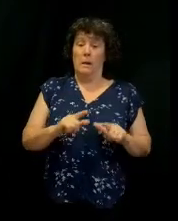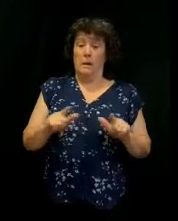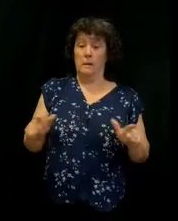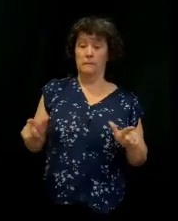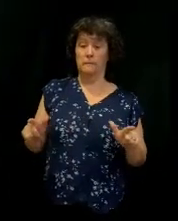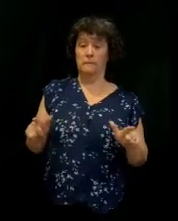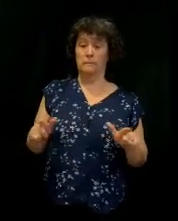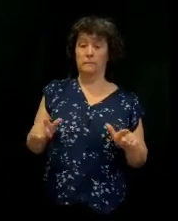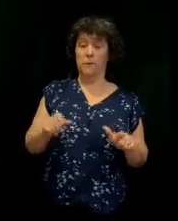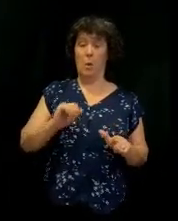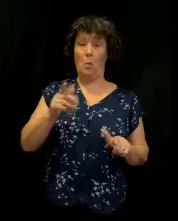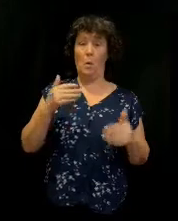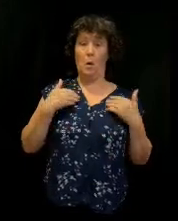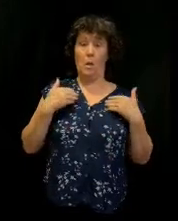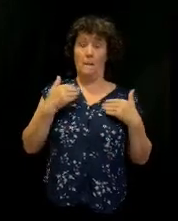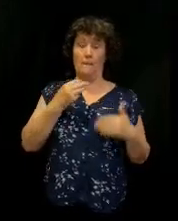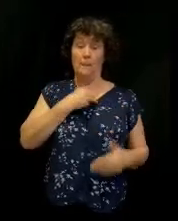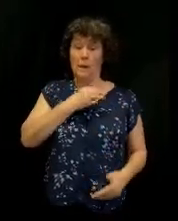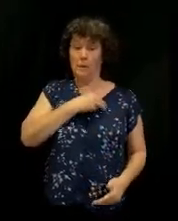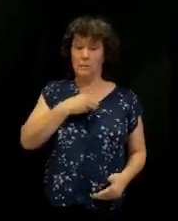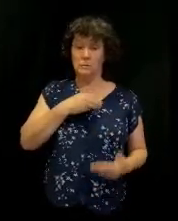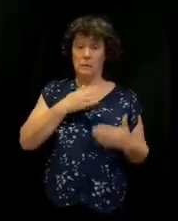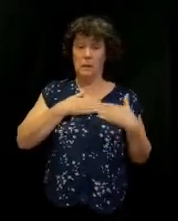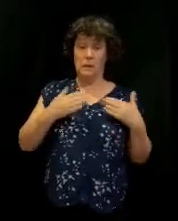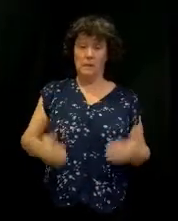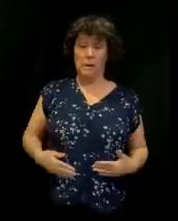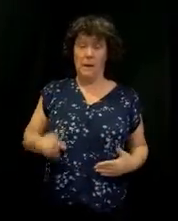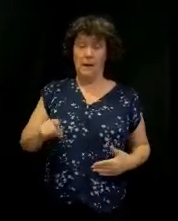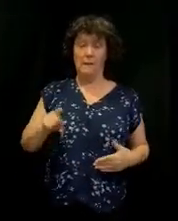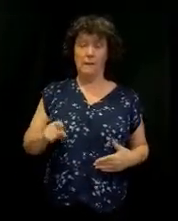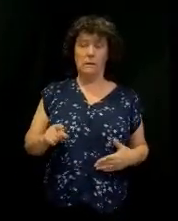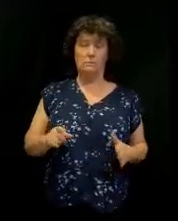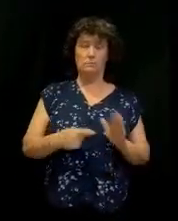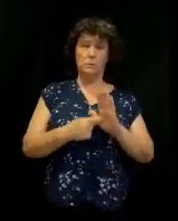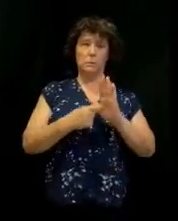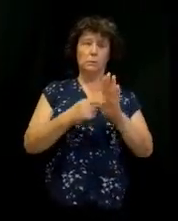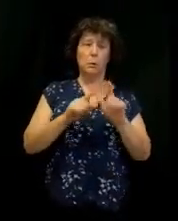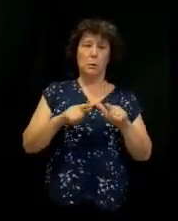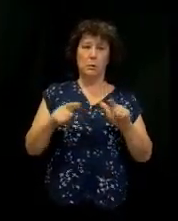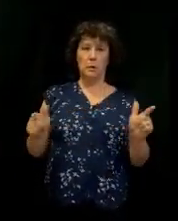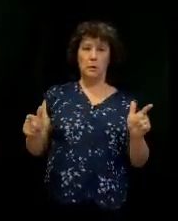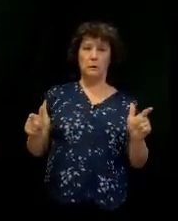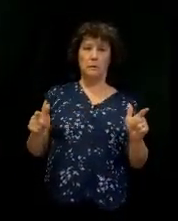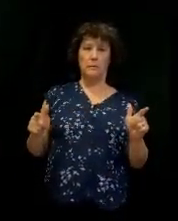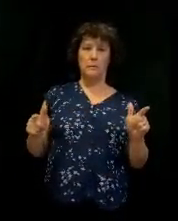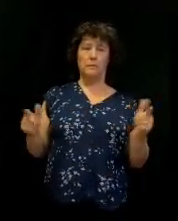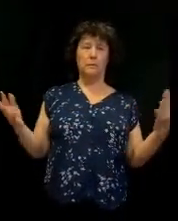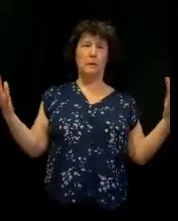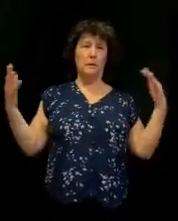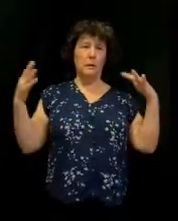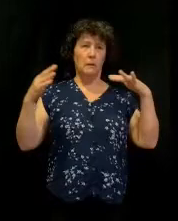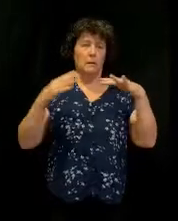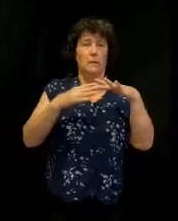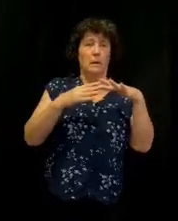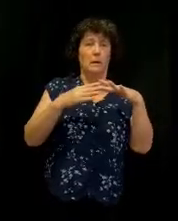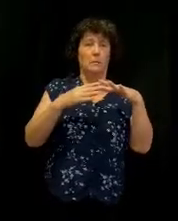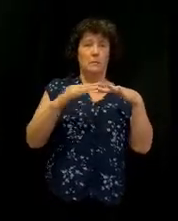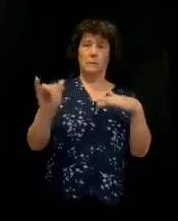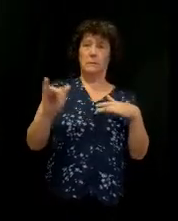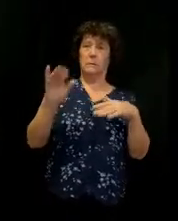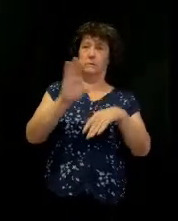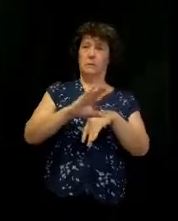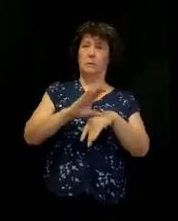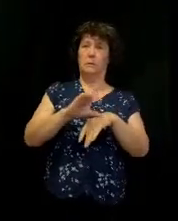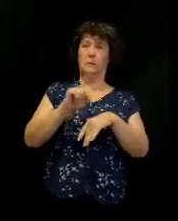We're all members of the body, and there has to be body language. And we come together as a church, there needs to be expression.